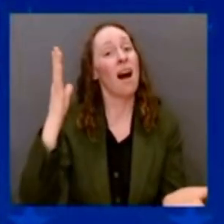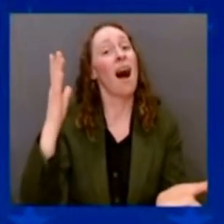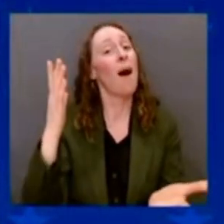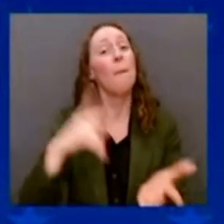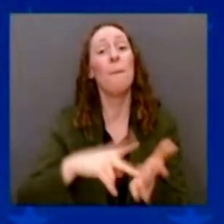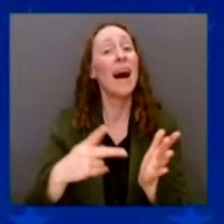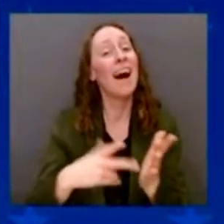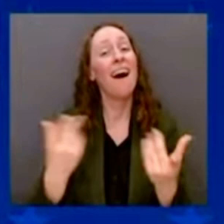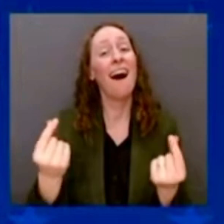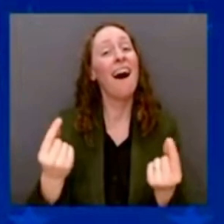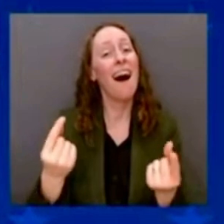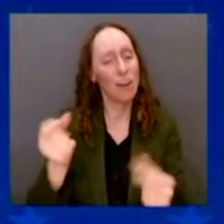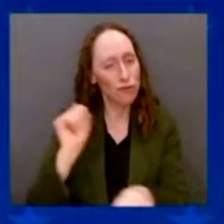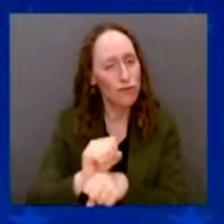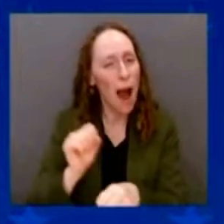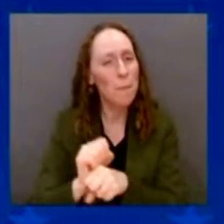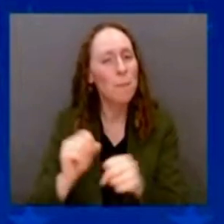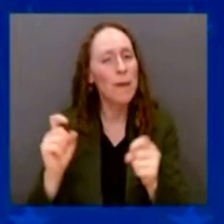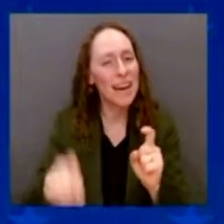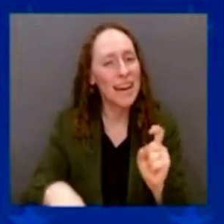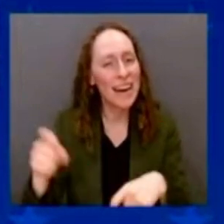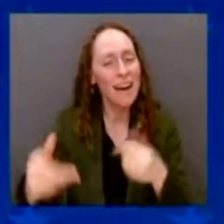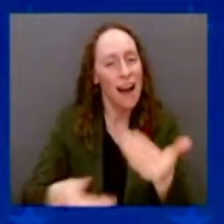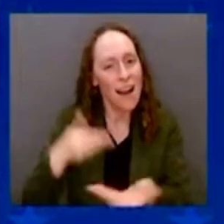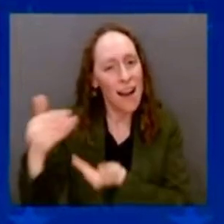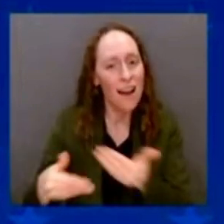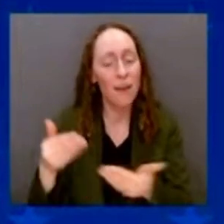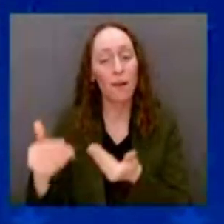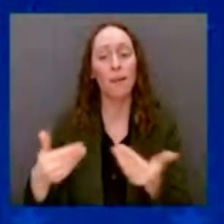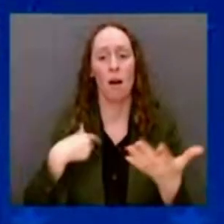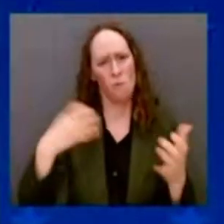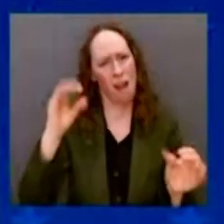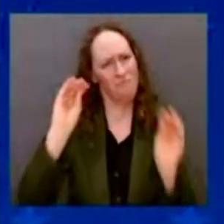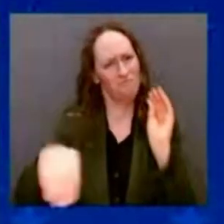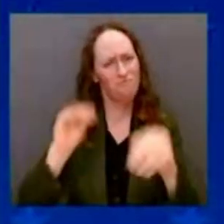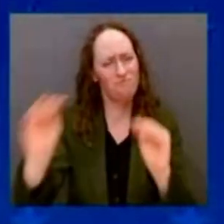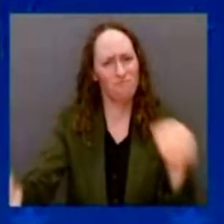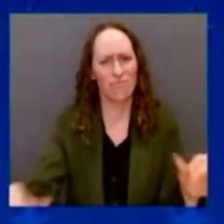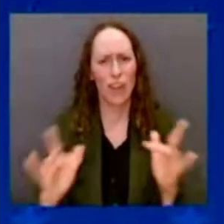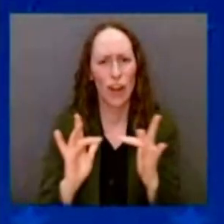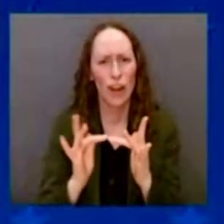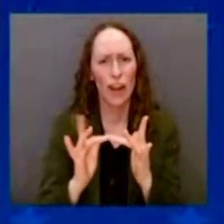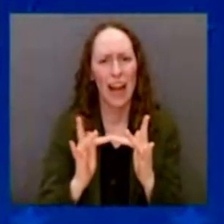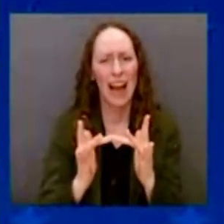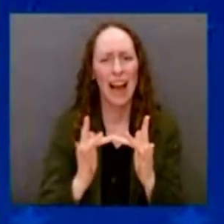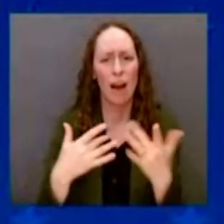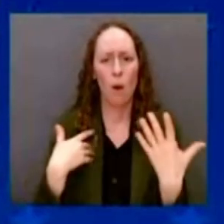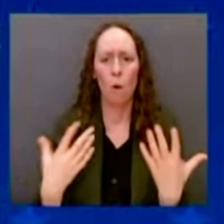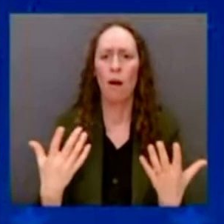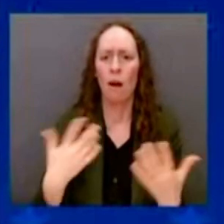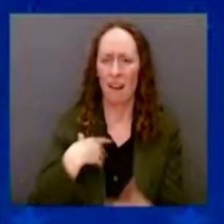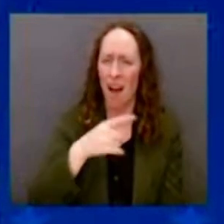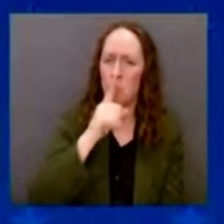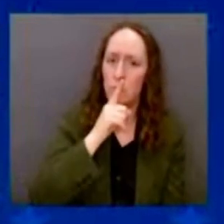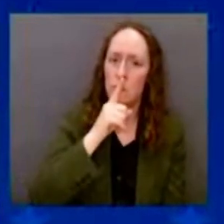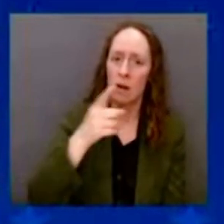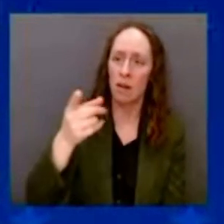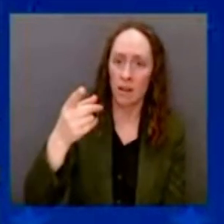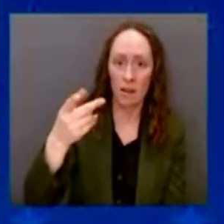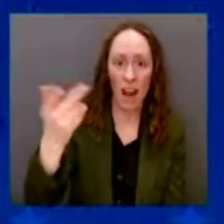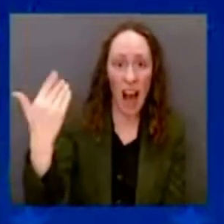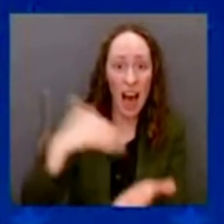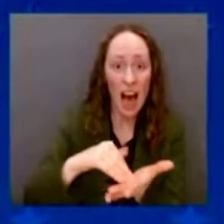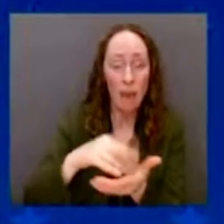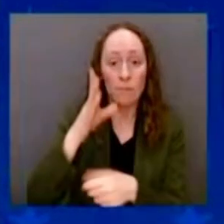home in America, so no parent has to drive up to the McDonald's parking lot to help do the homework with their kid because they can't get on the Internet.